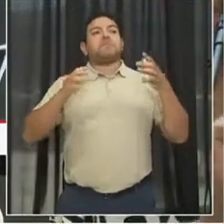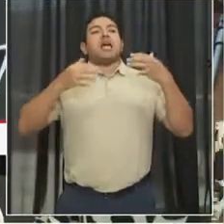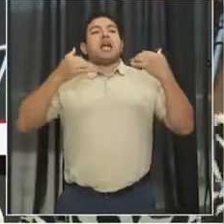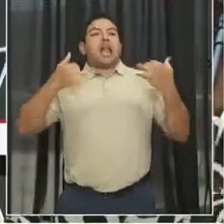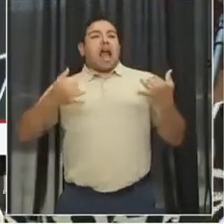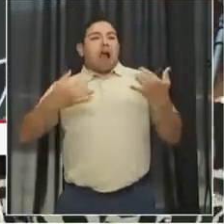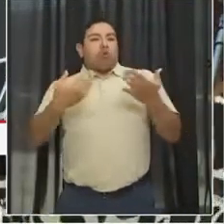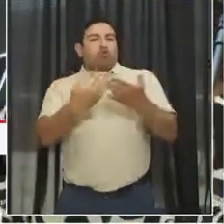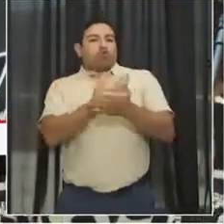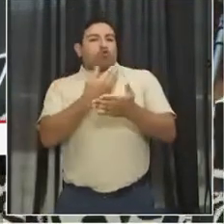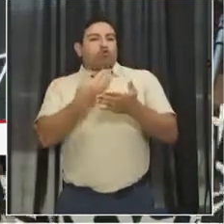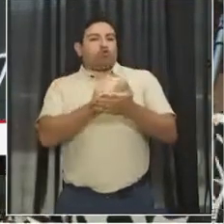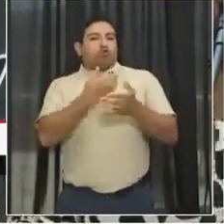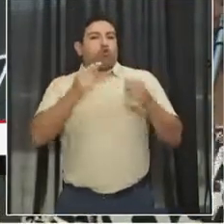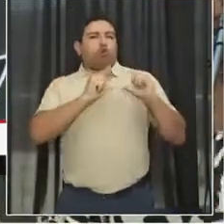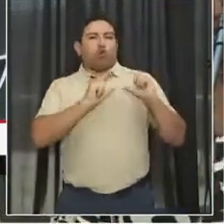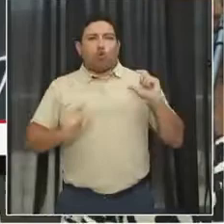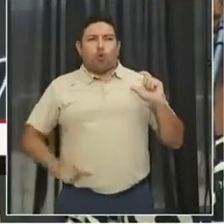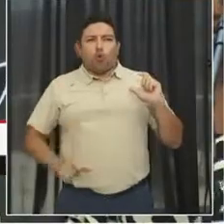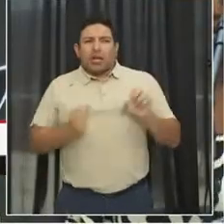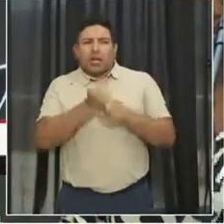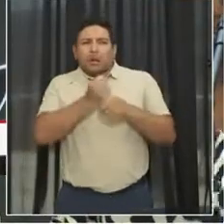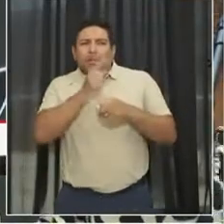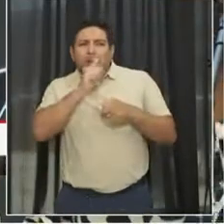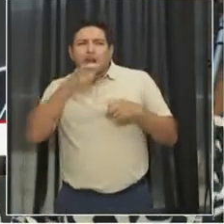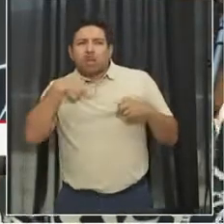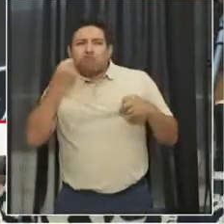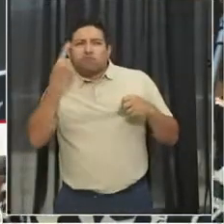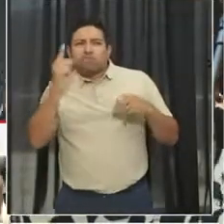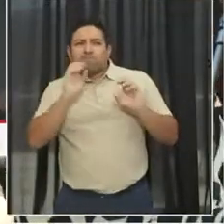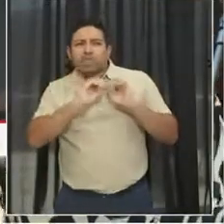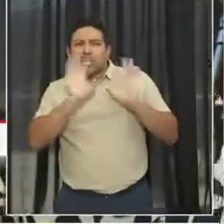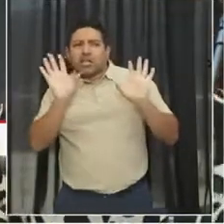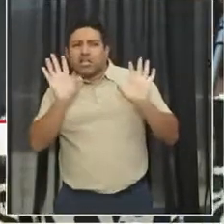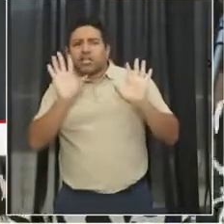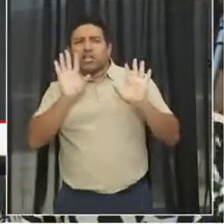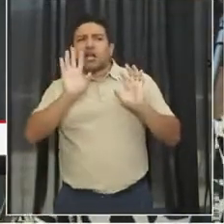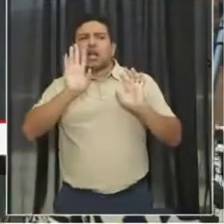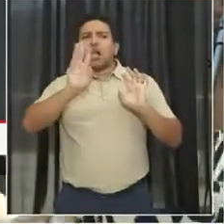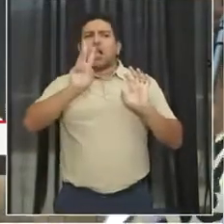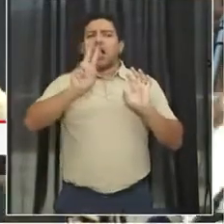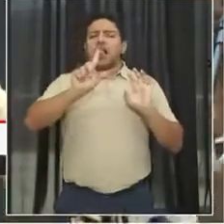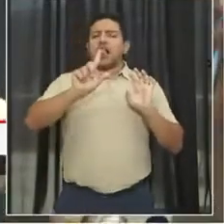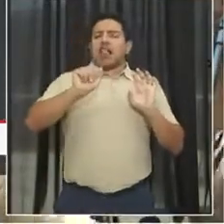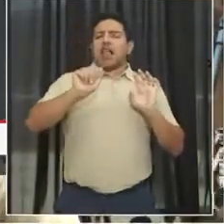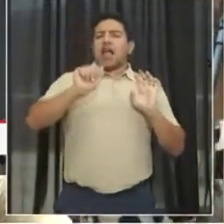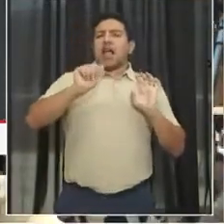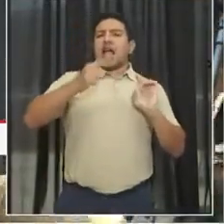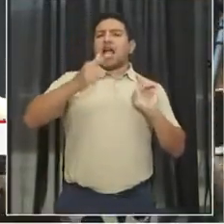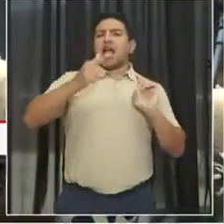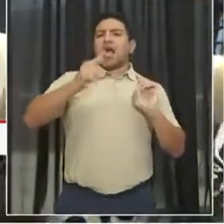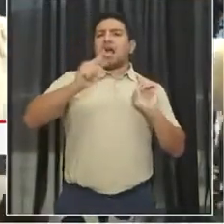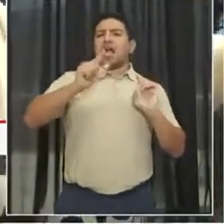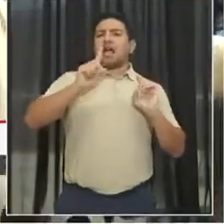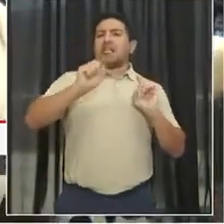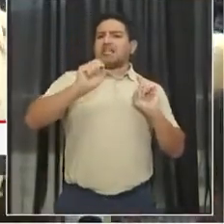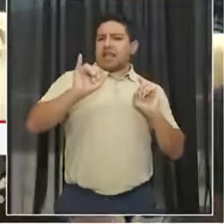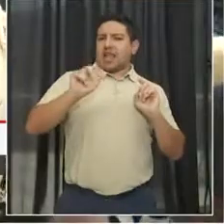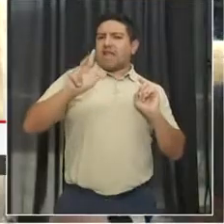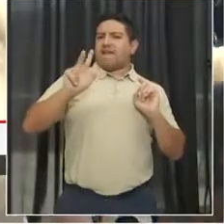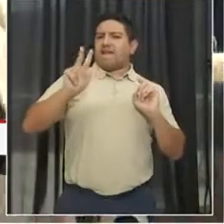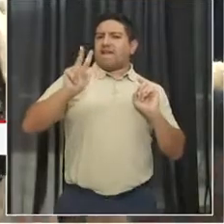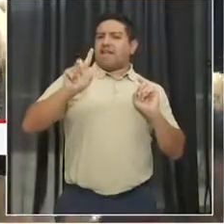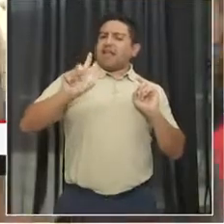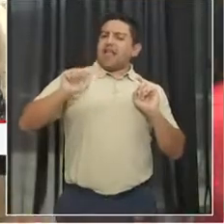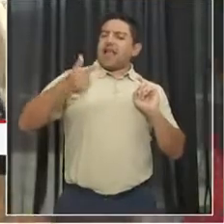And Miss, is it, am I getting this right? Vinnie Ligon? Vinay Ligon? Where are you? Vinay Ligon. Just give it